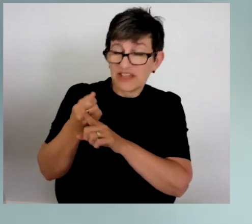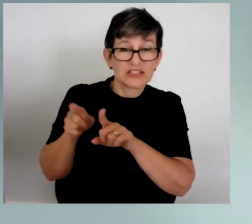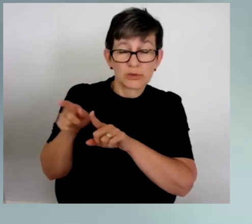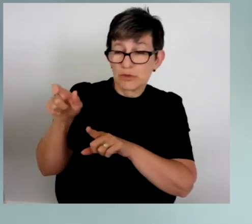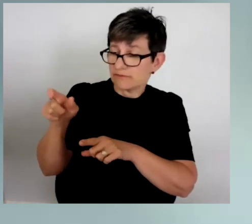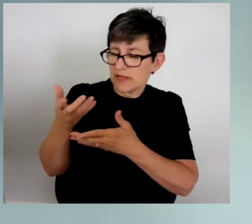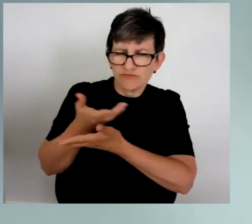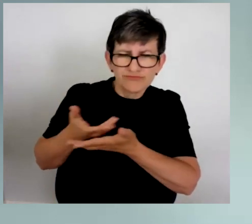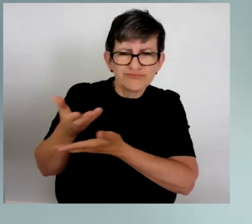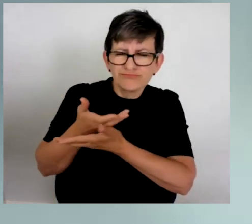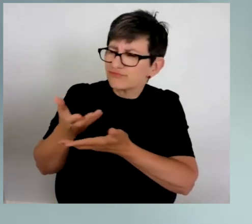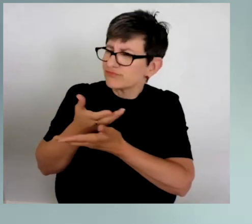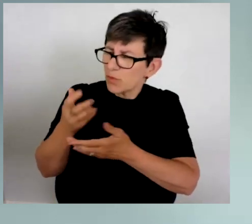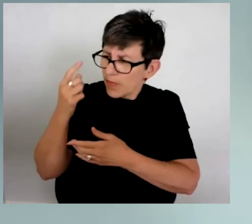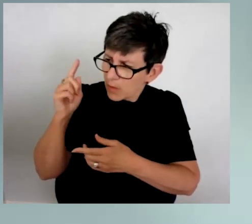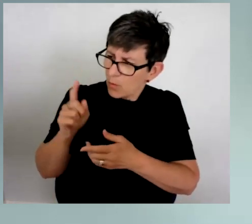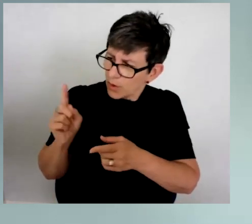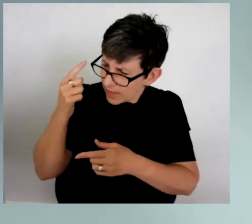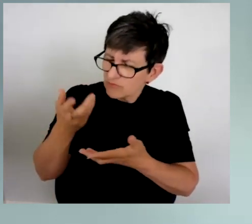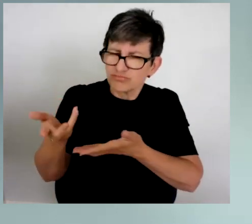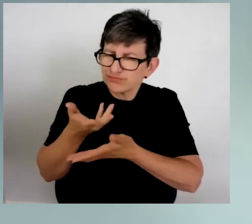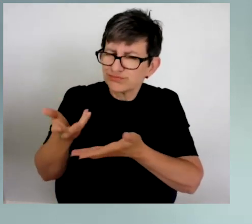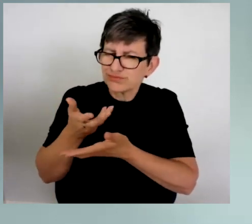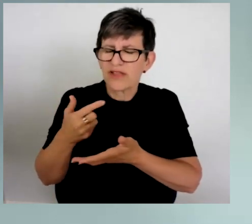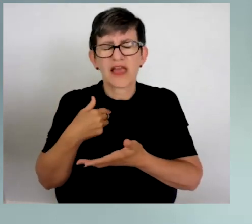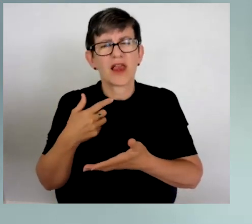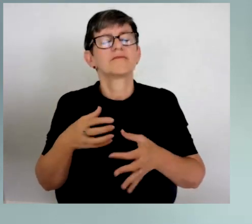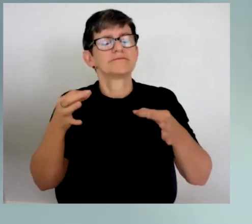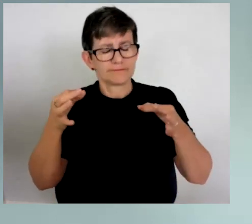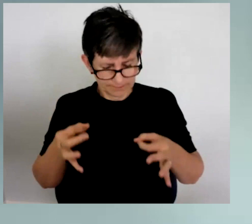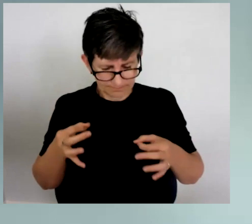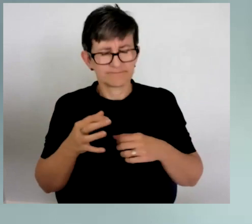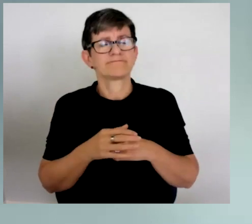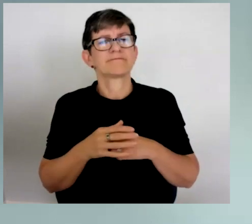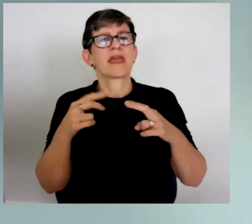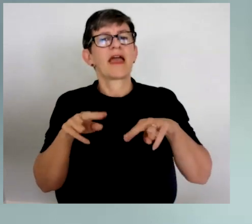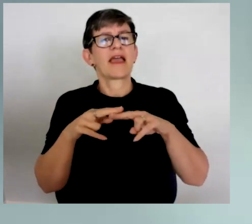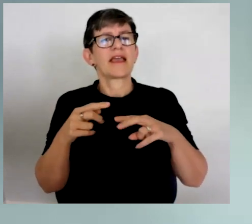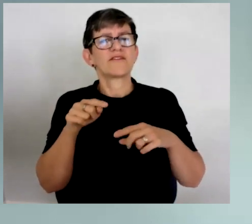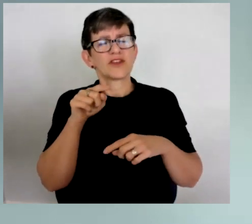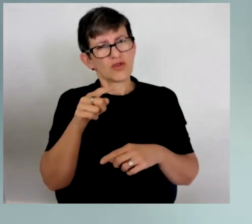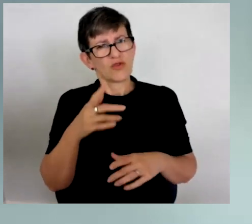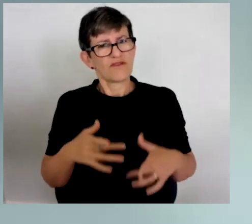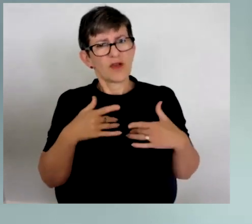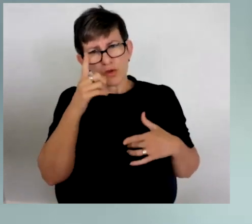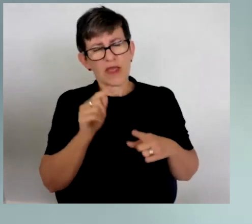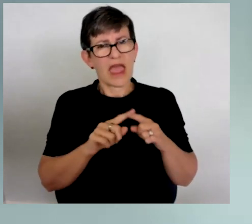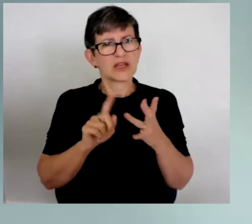respected. And I reached the view that if you feel able to do so,